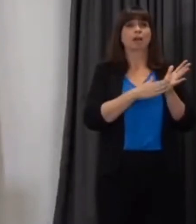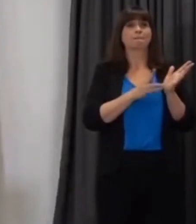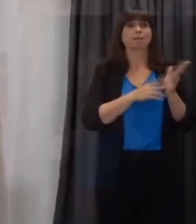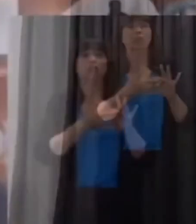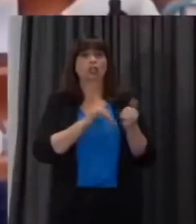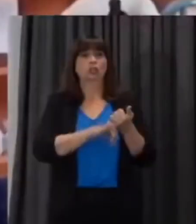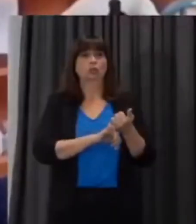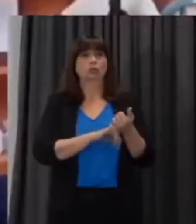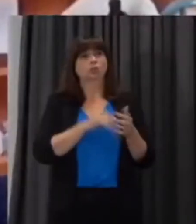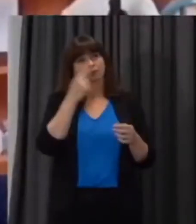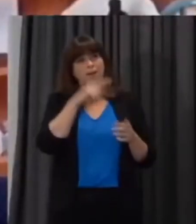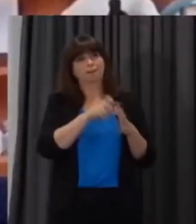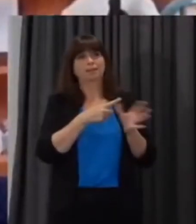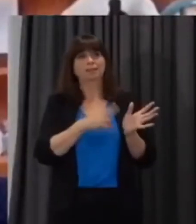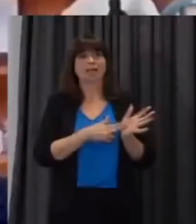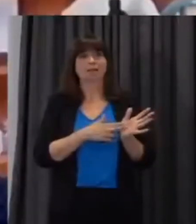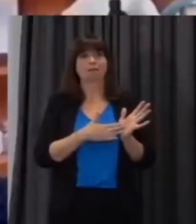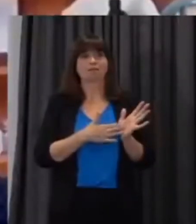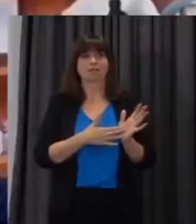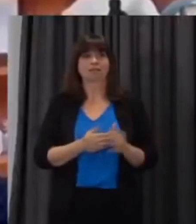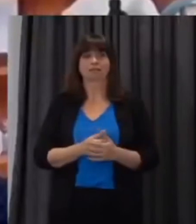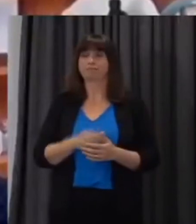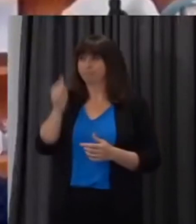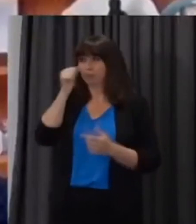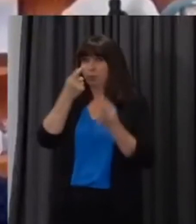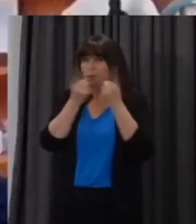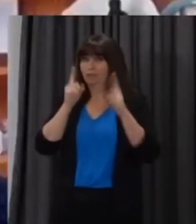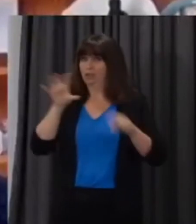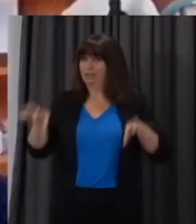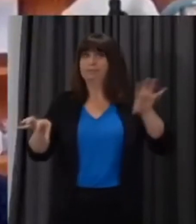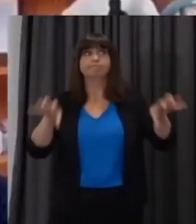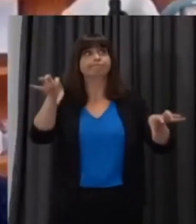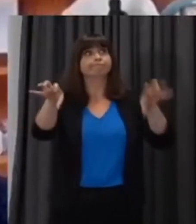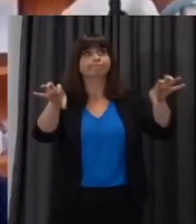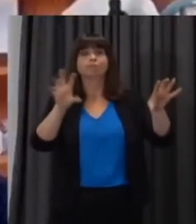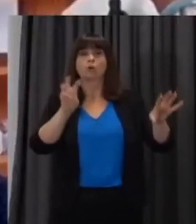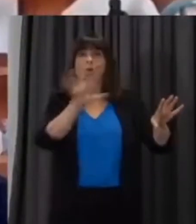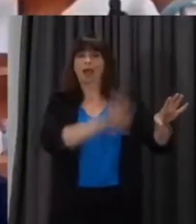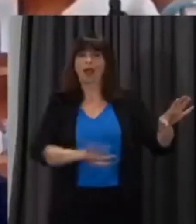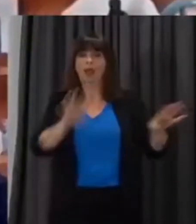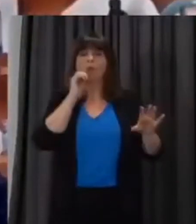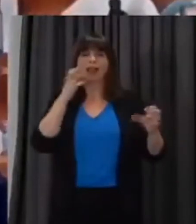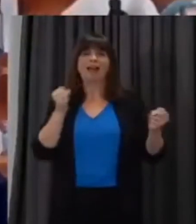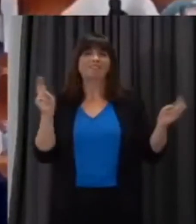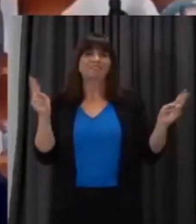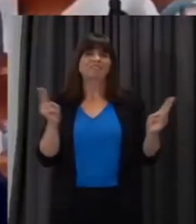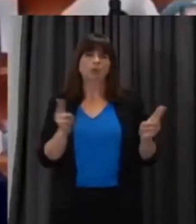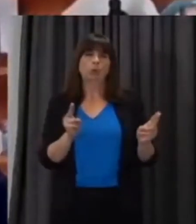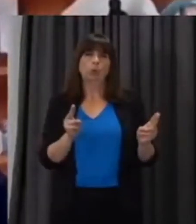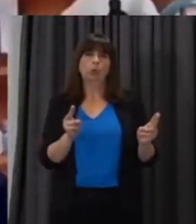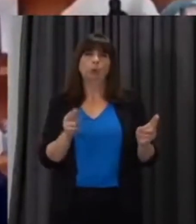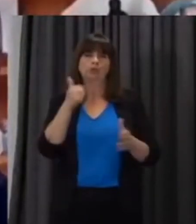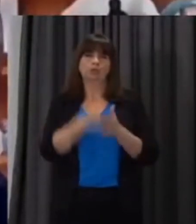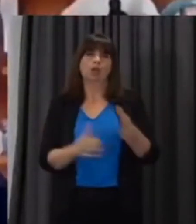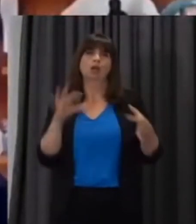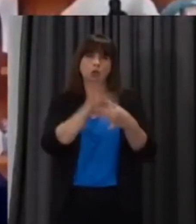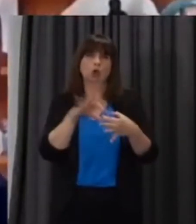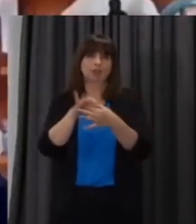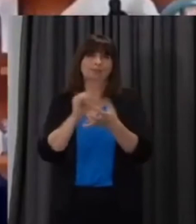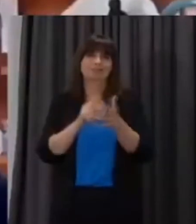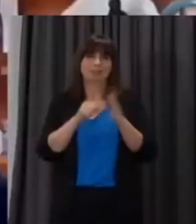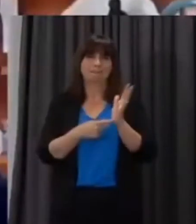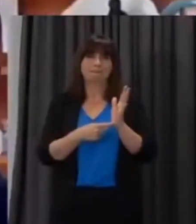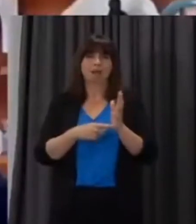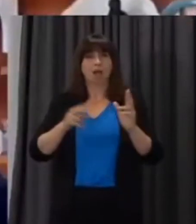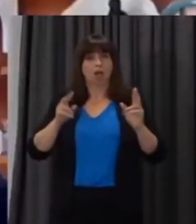thank you minister firstly we know that all universities in wales are expecting a lower number of new students in september but how are schools